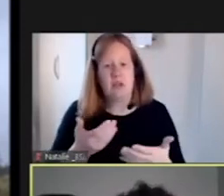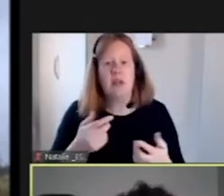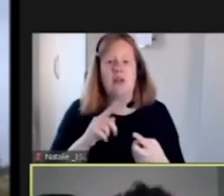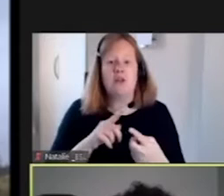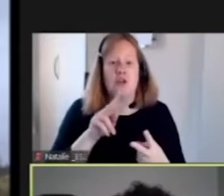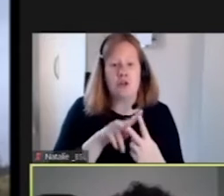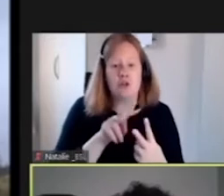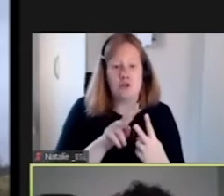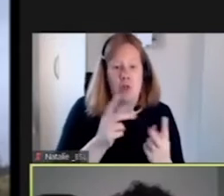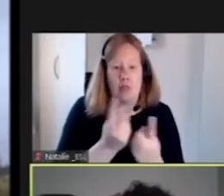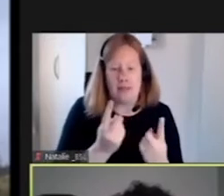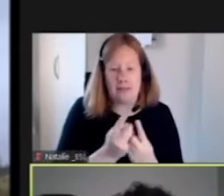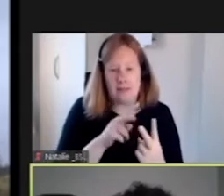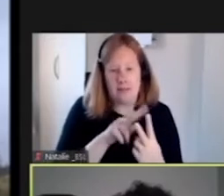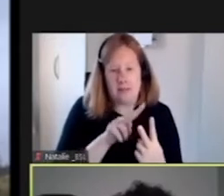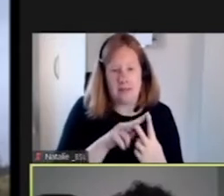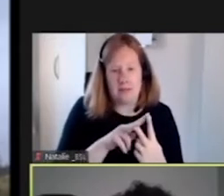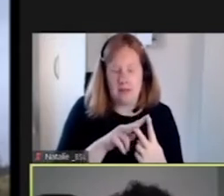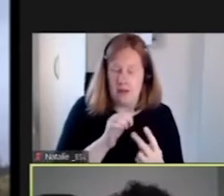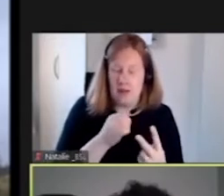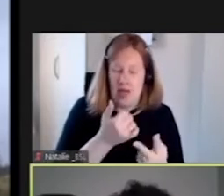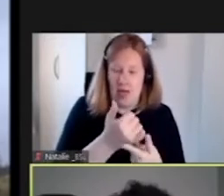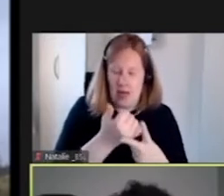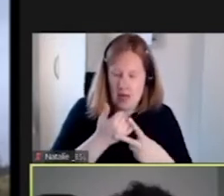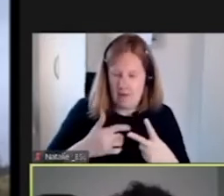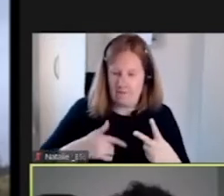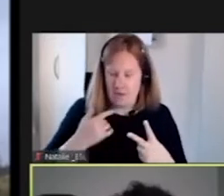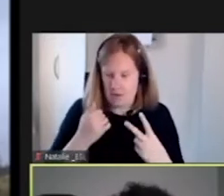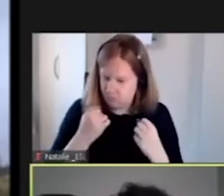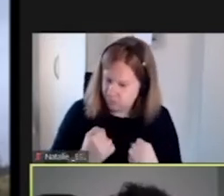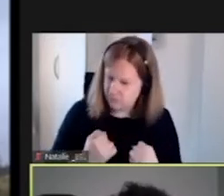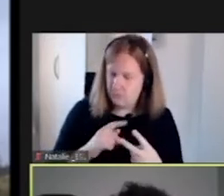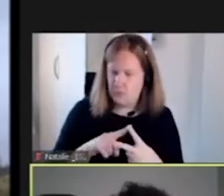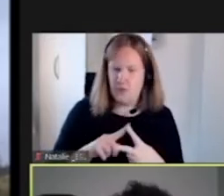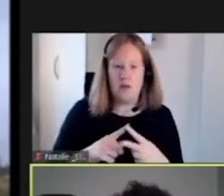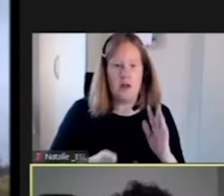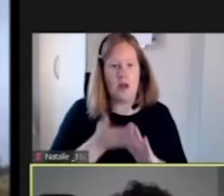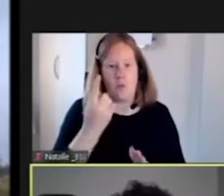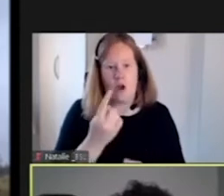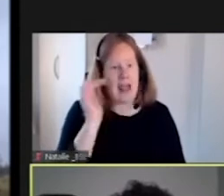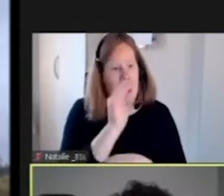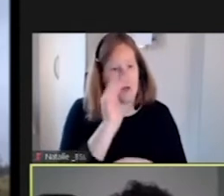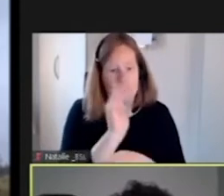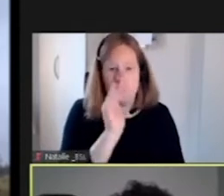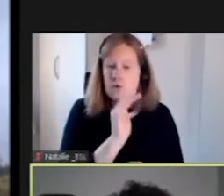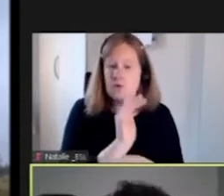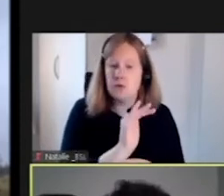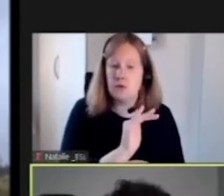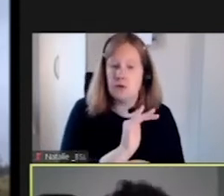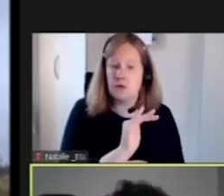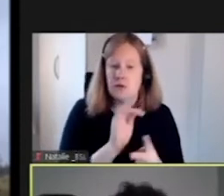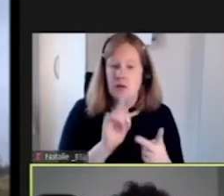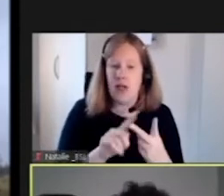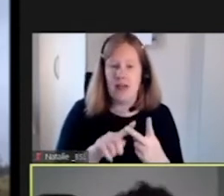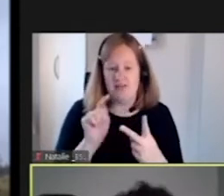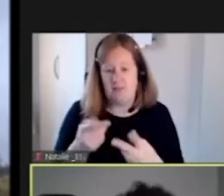things that made me feel centred and kind of sane were being outdoors and being in those sessions.